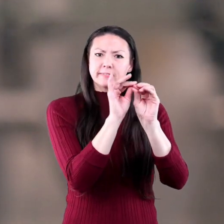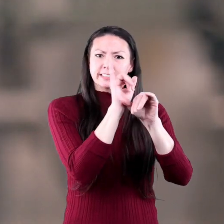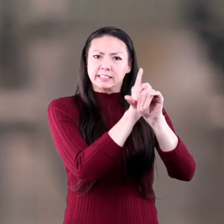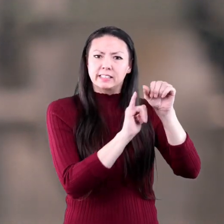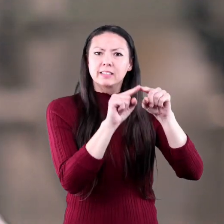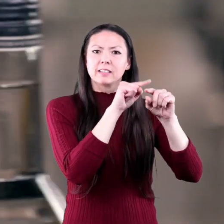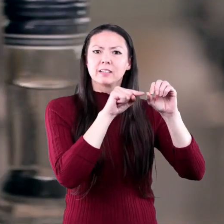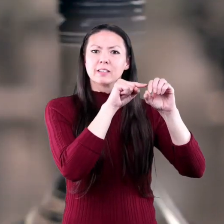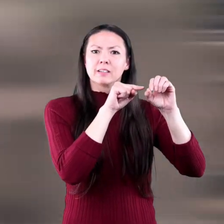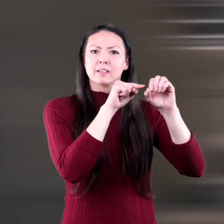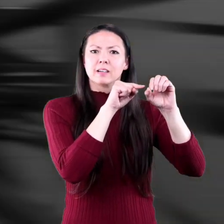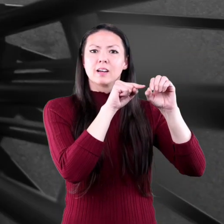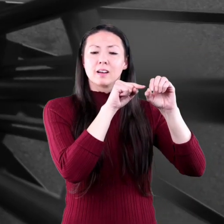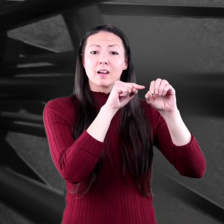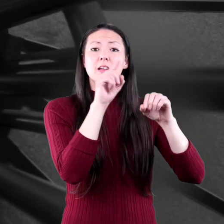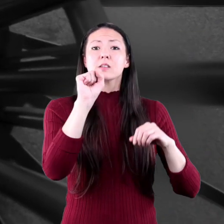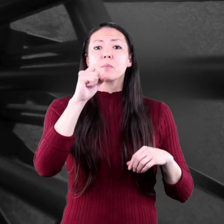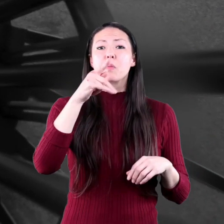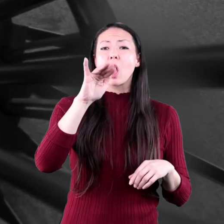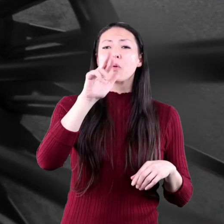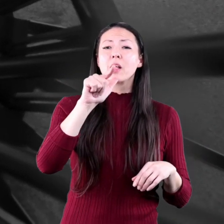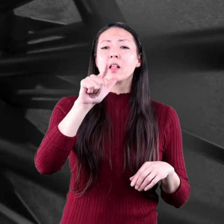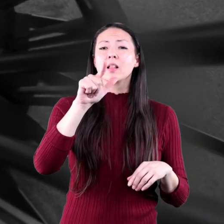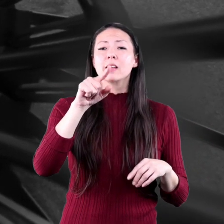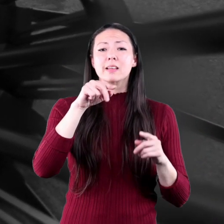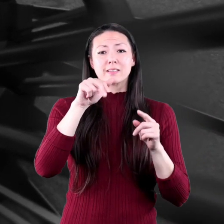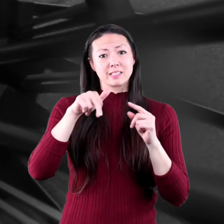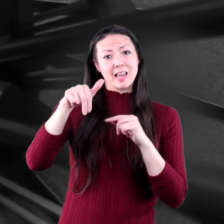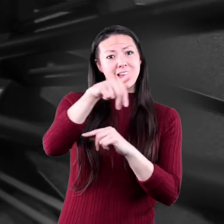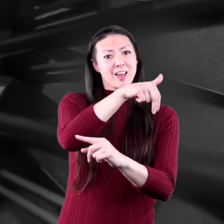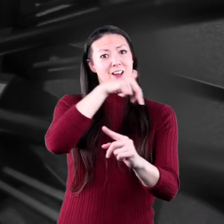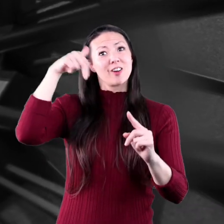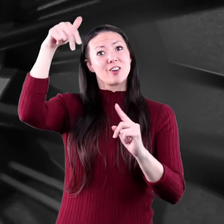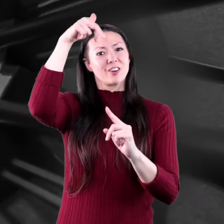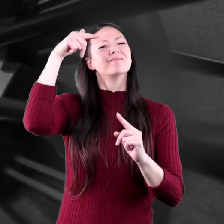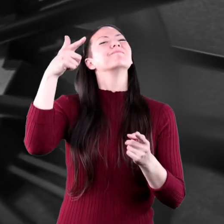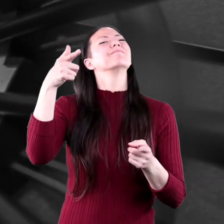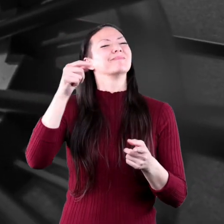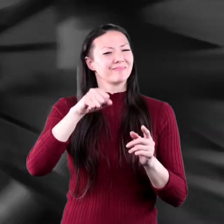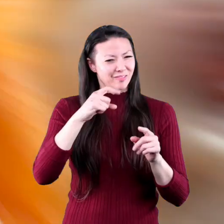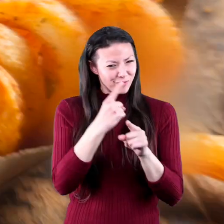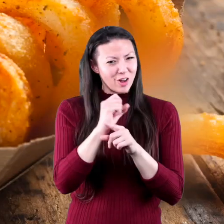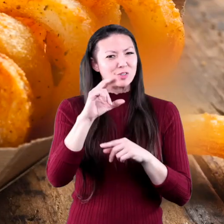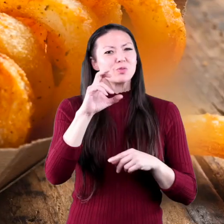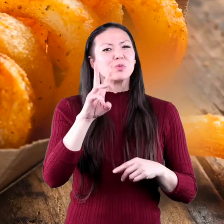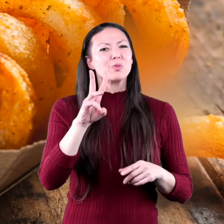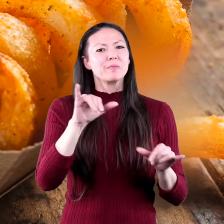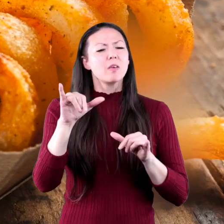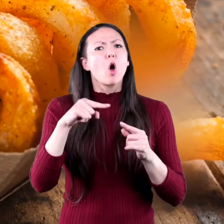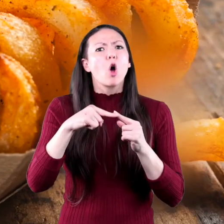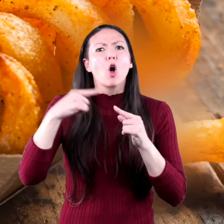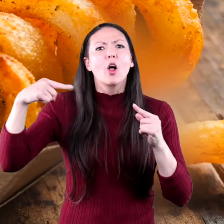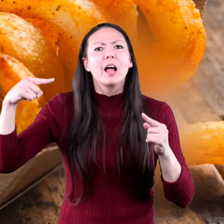bottle with a screw on cap. And the spiral staircase? Yep, a screw. What about curly fries?